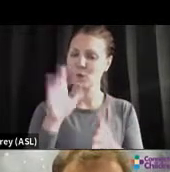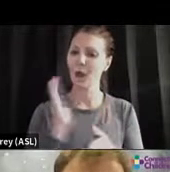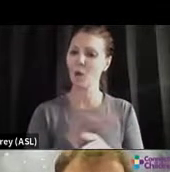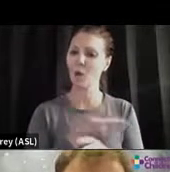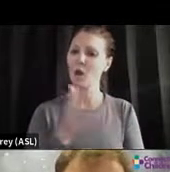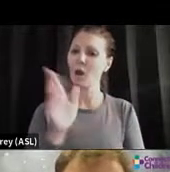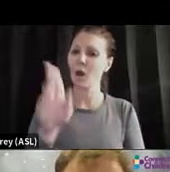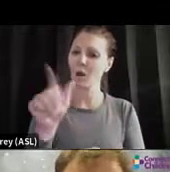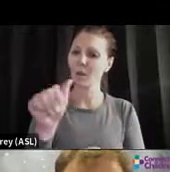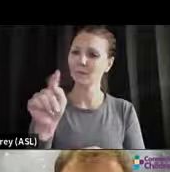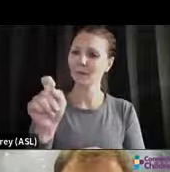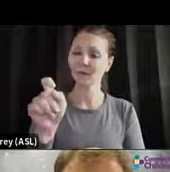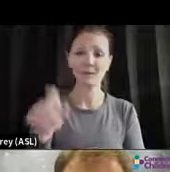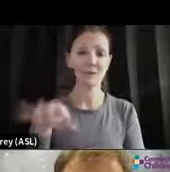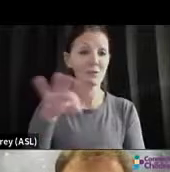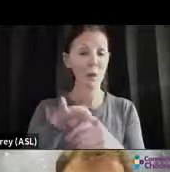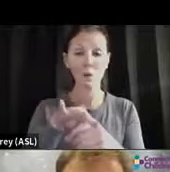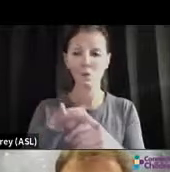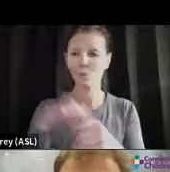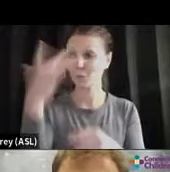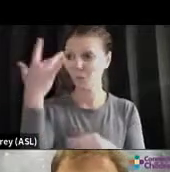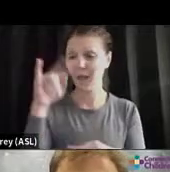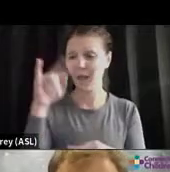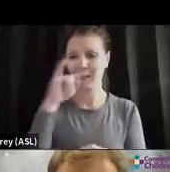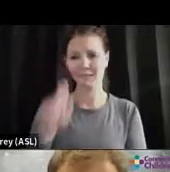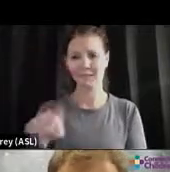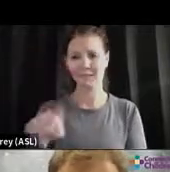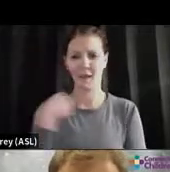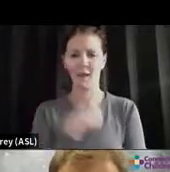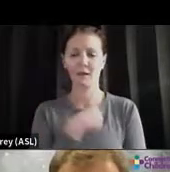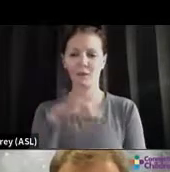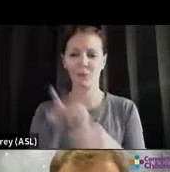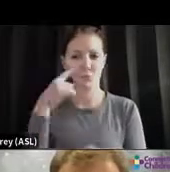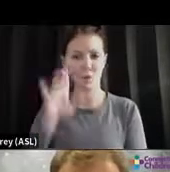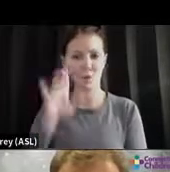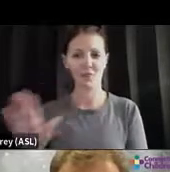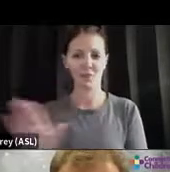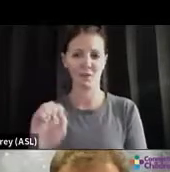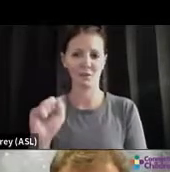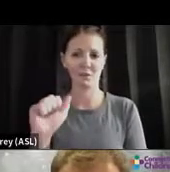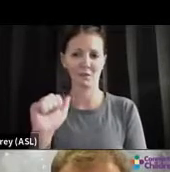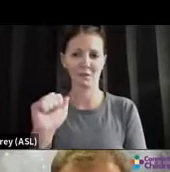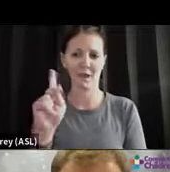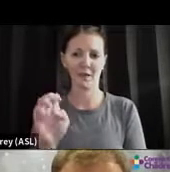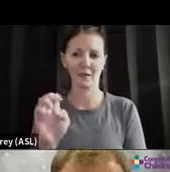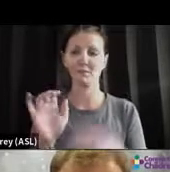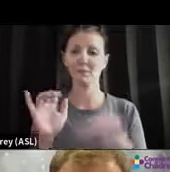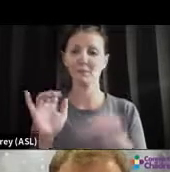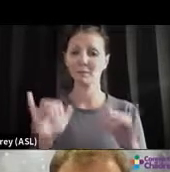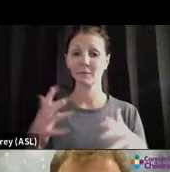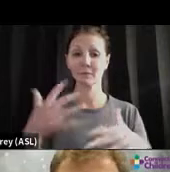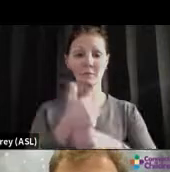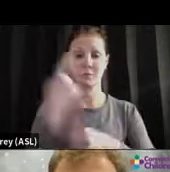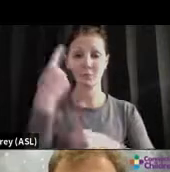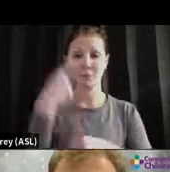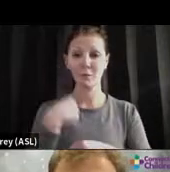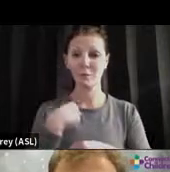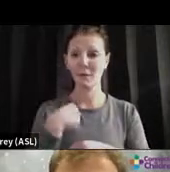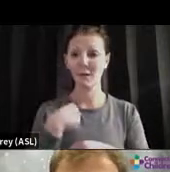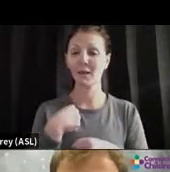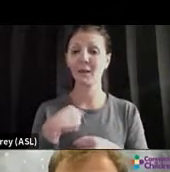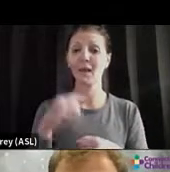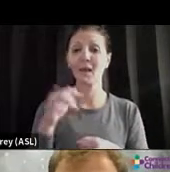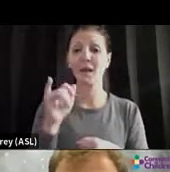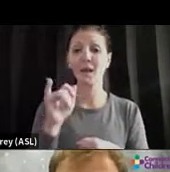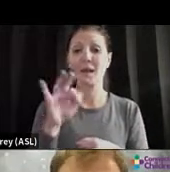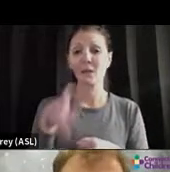vote. Kids need us there. So that wraps me up. If you need to do stuff for yourself, I like music. If you haven't